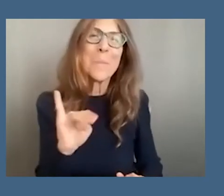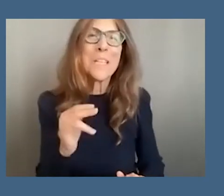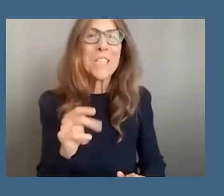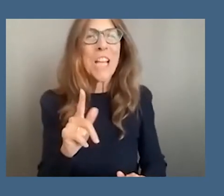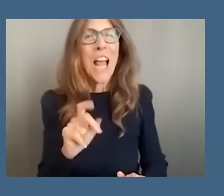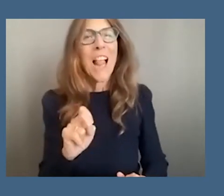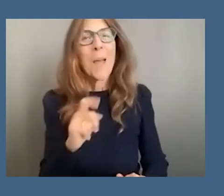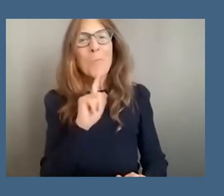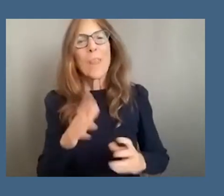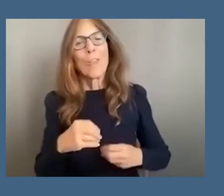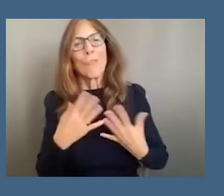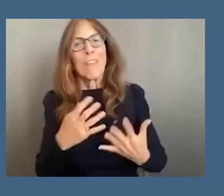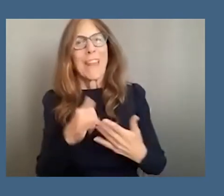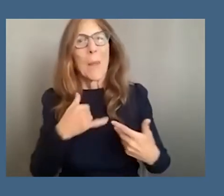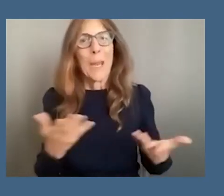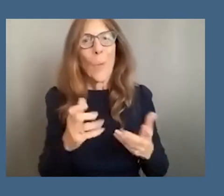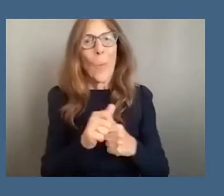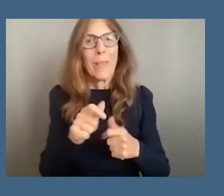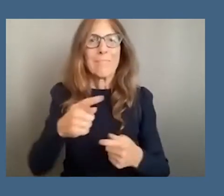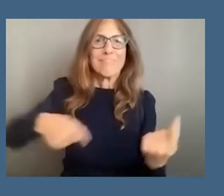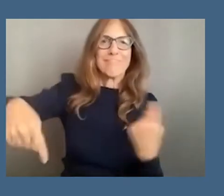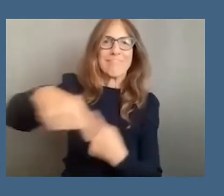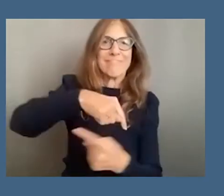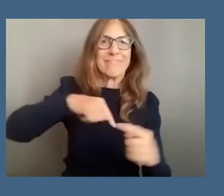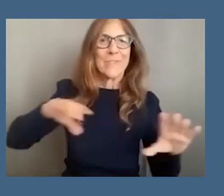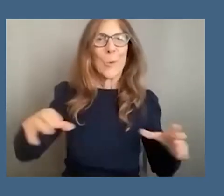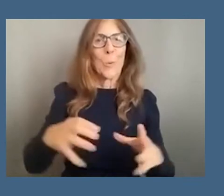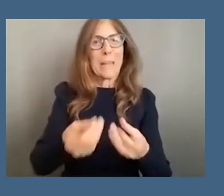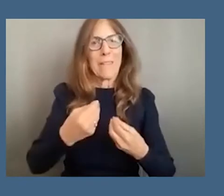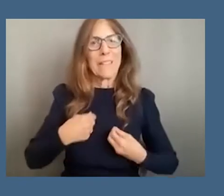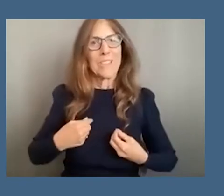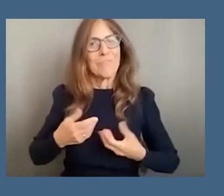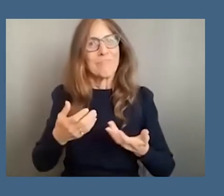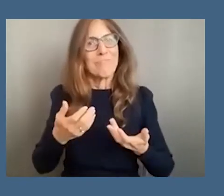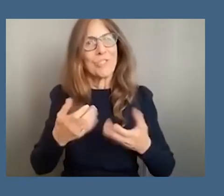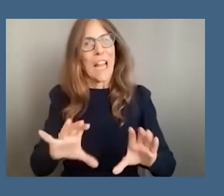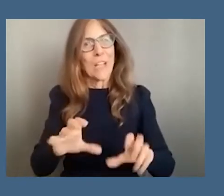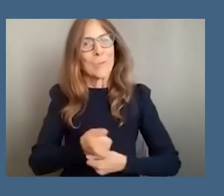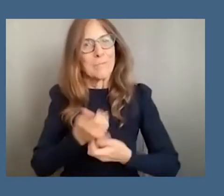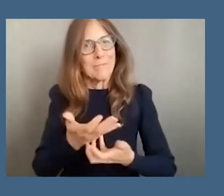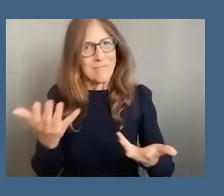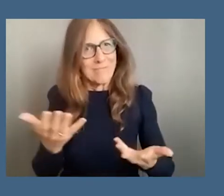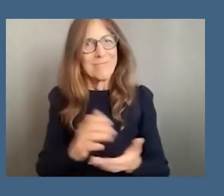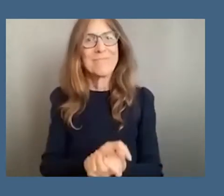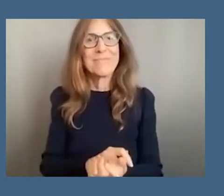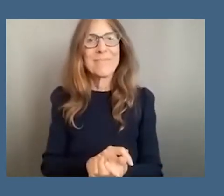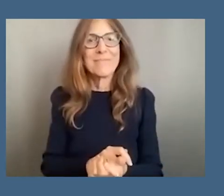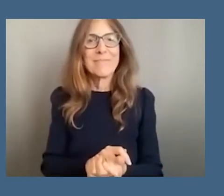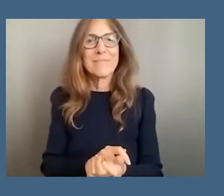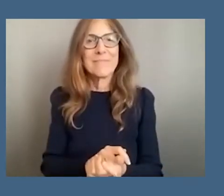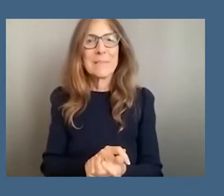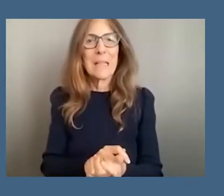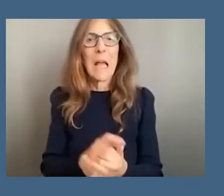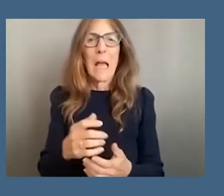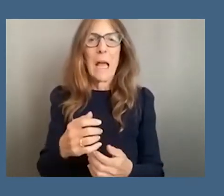be here with my fellow panelists thank you for the opportunity um to begin uh one of the main ways as a performance